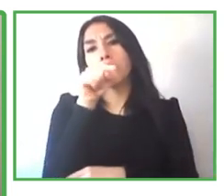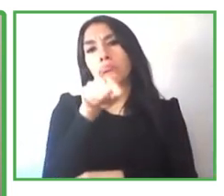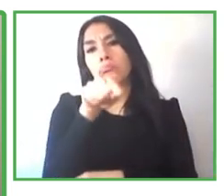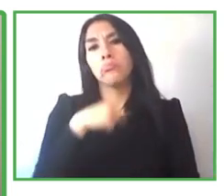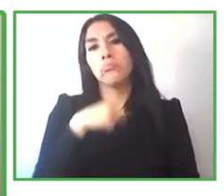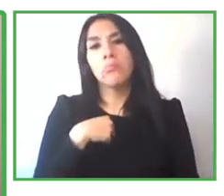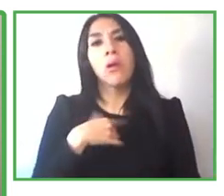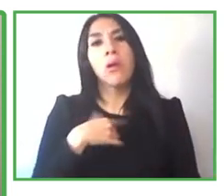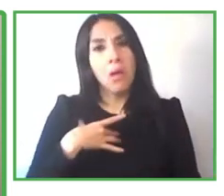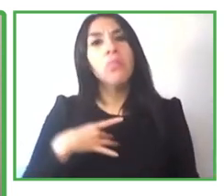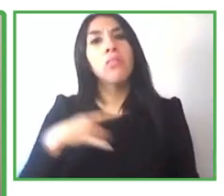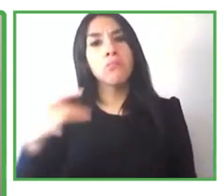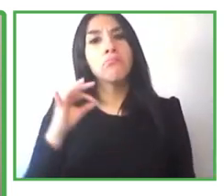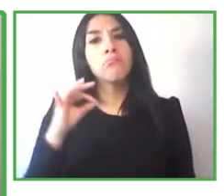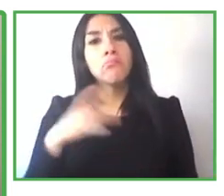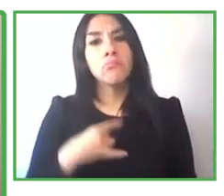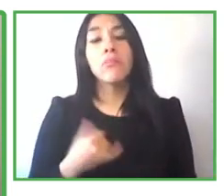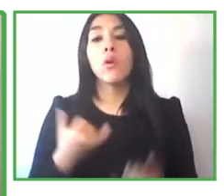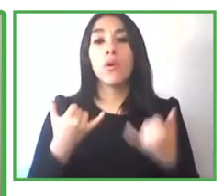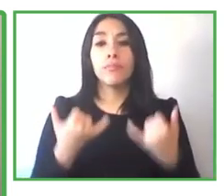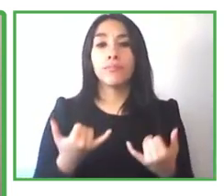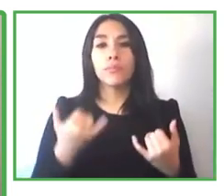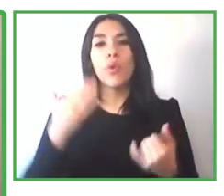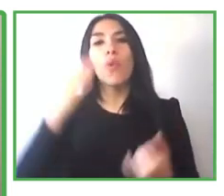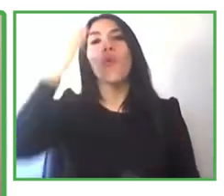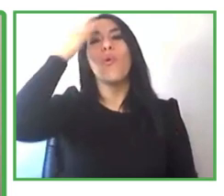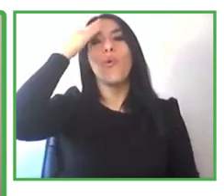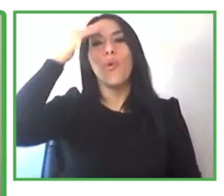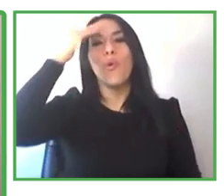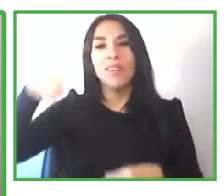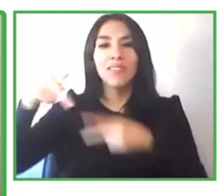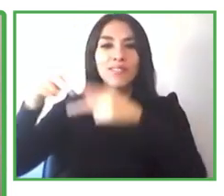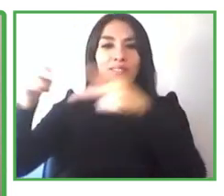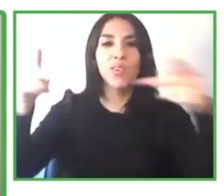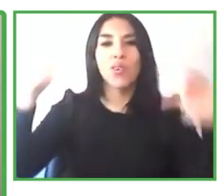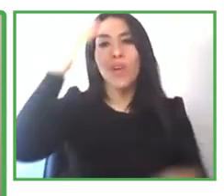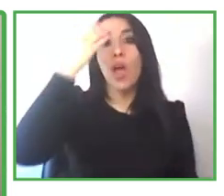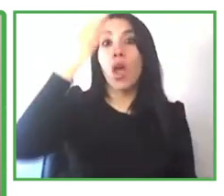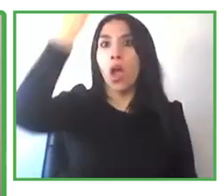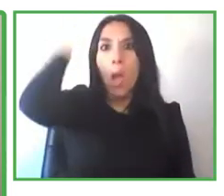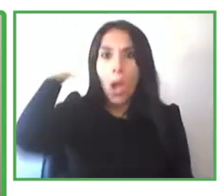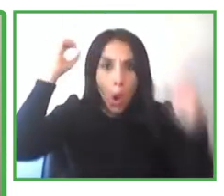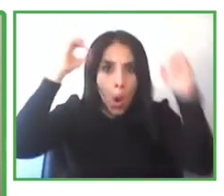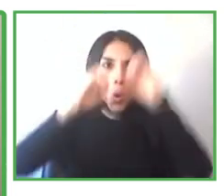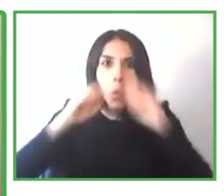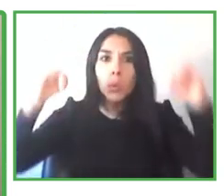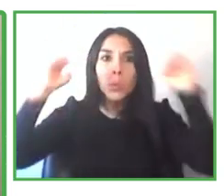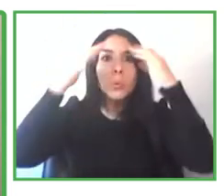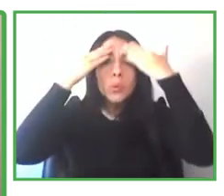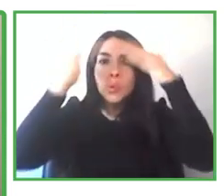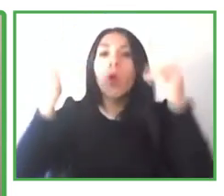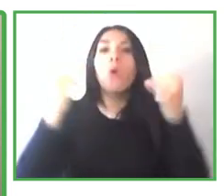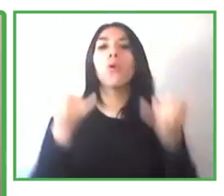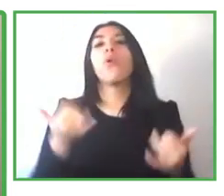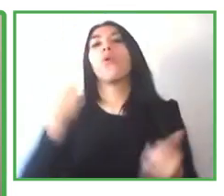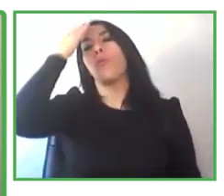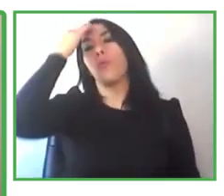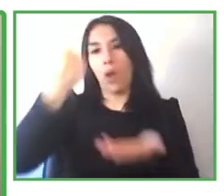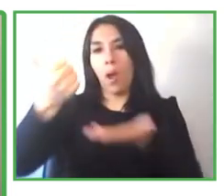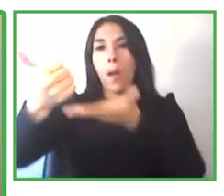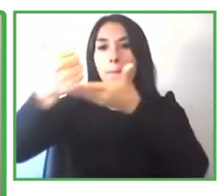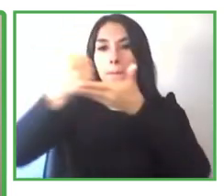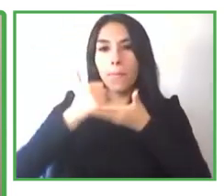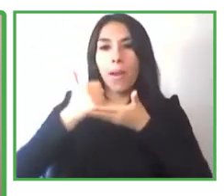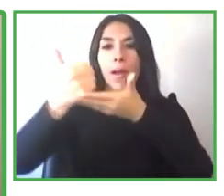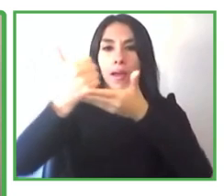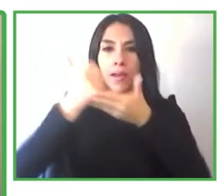to excel in life brilliant stephen and then if we move on to um your work placement and